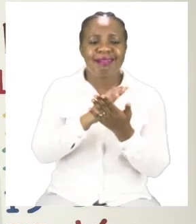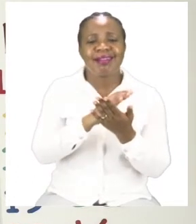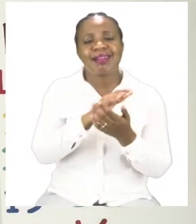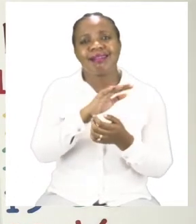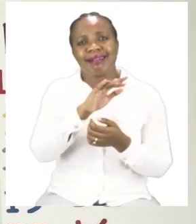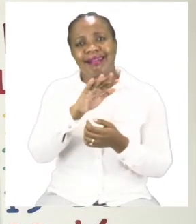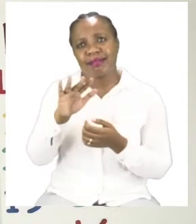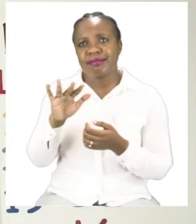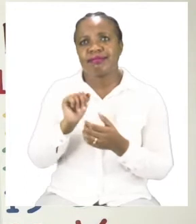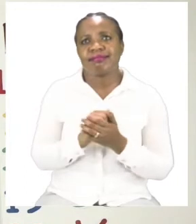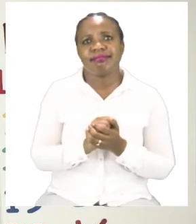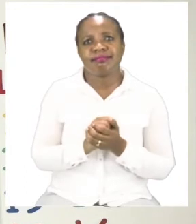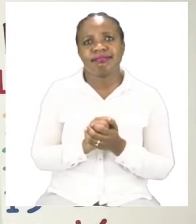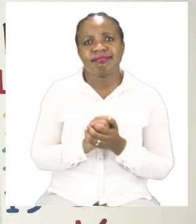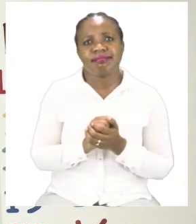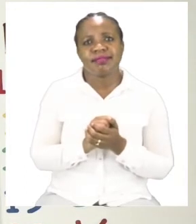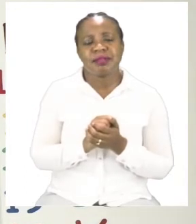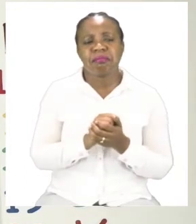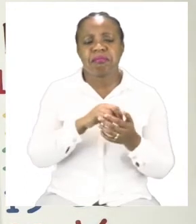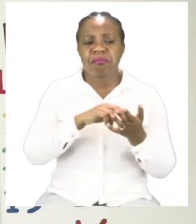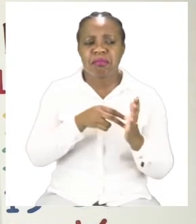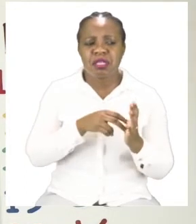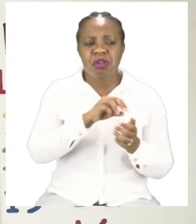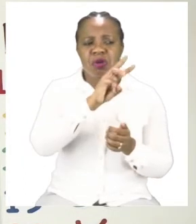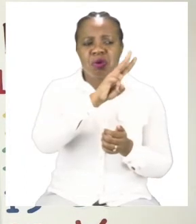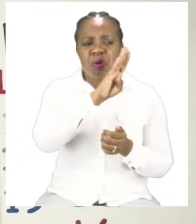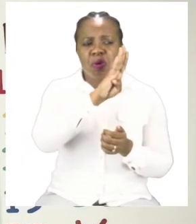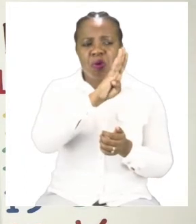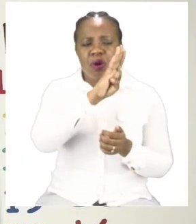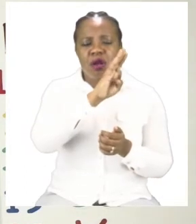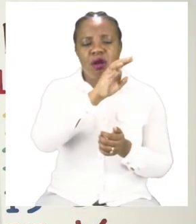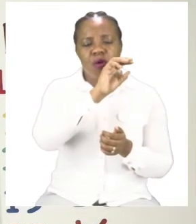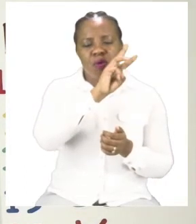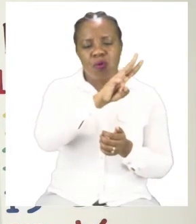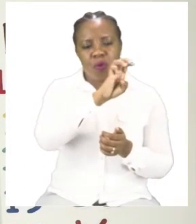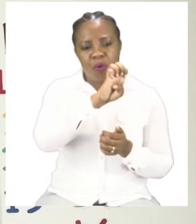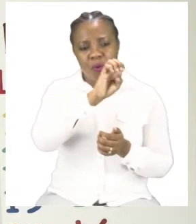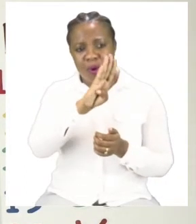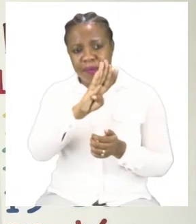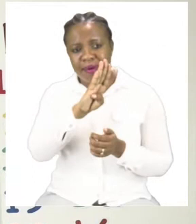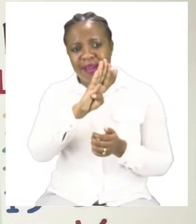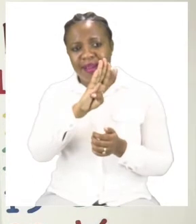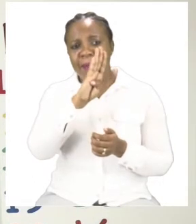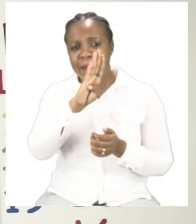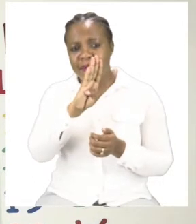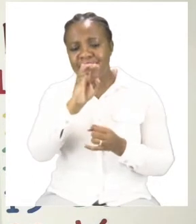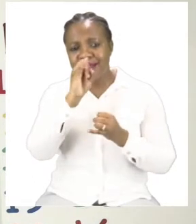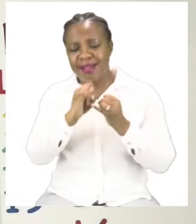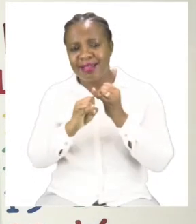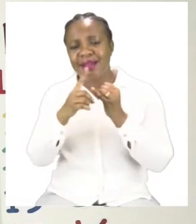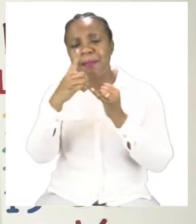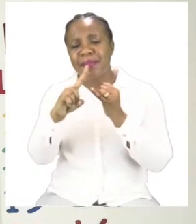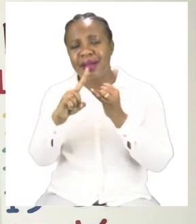our last letter for web is our last letter for bed.